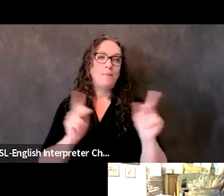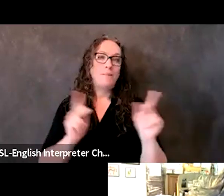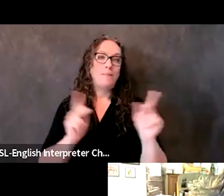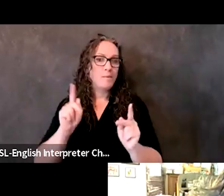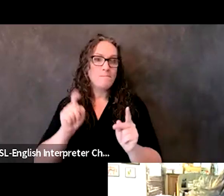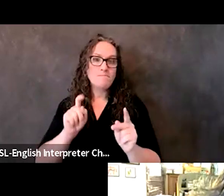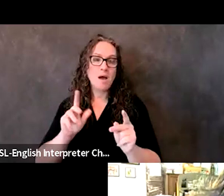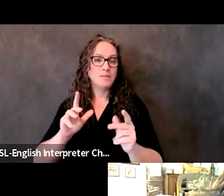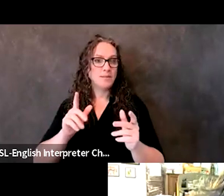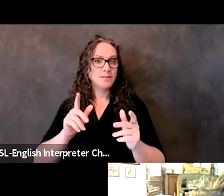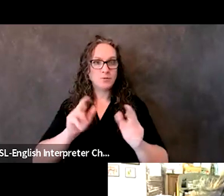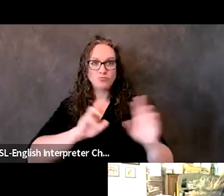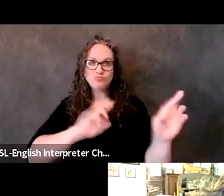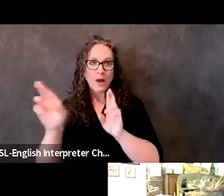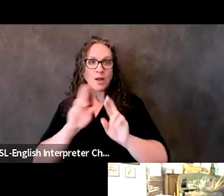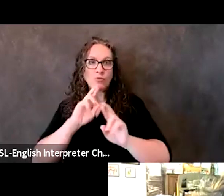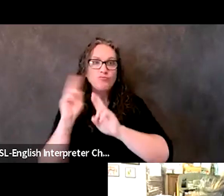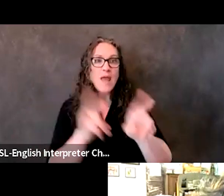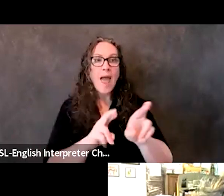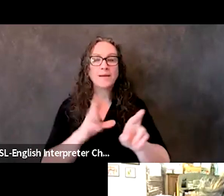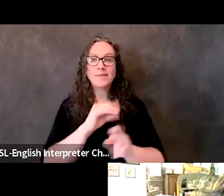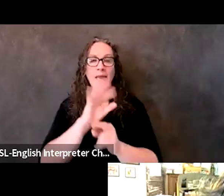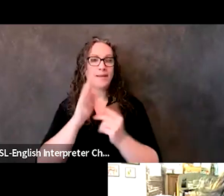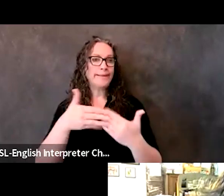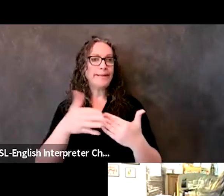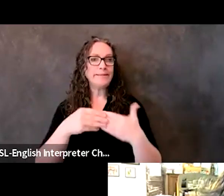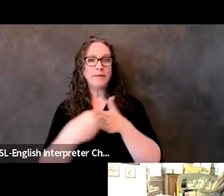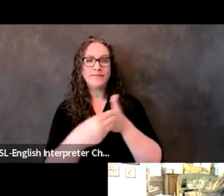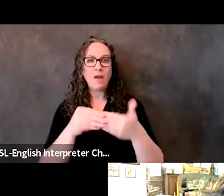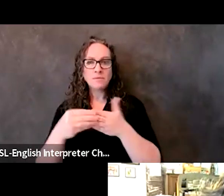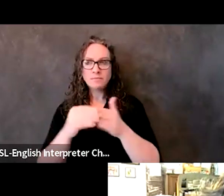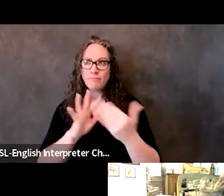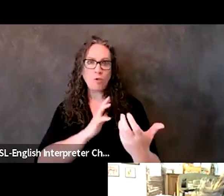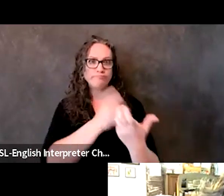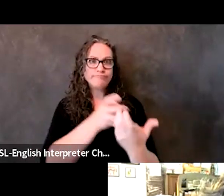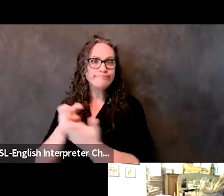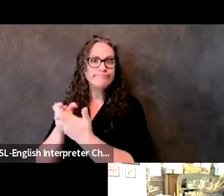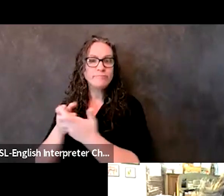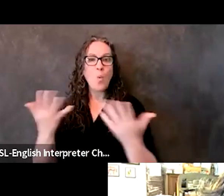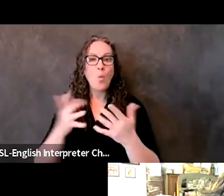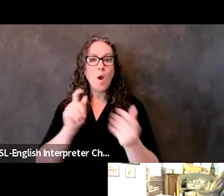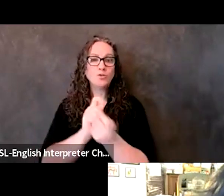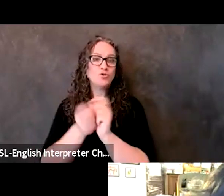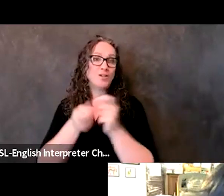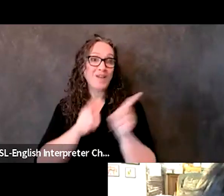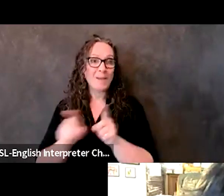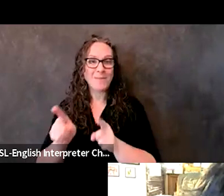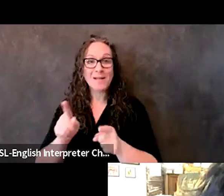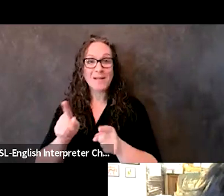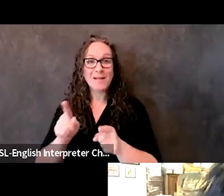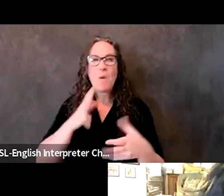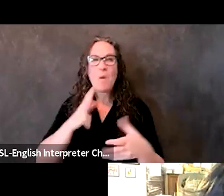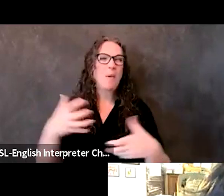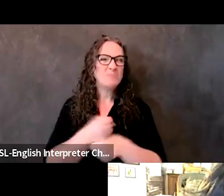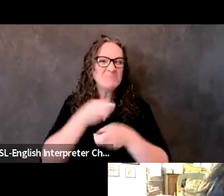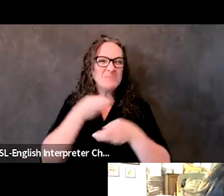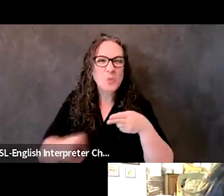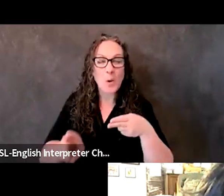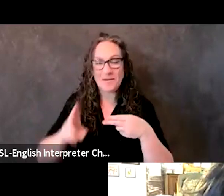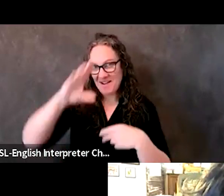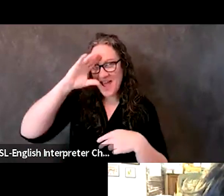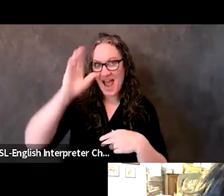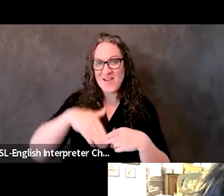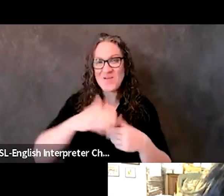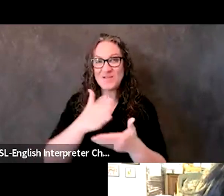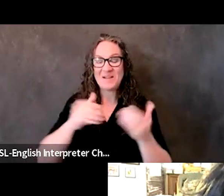very reactive and adaptive to the changes that are coming our way. So I'm just going to keep it short for that opening comment because I know there are some